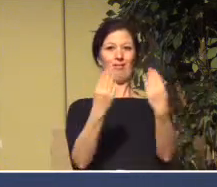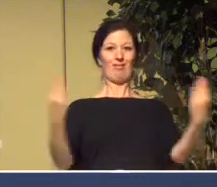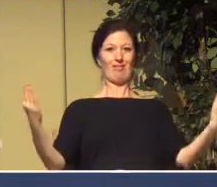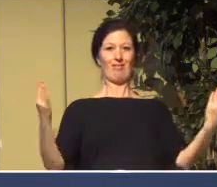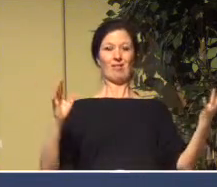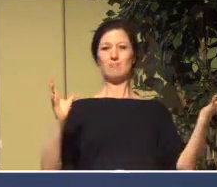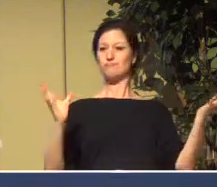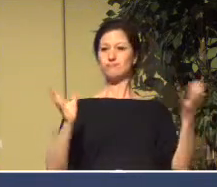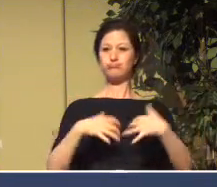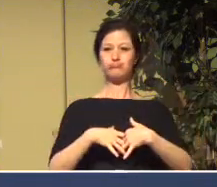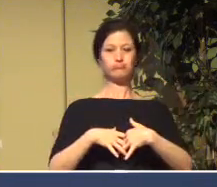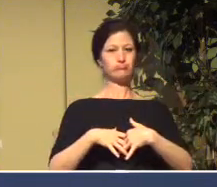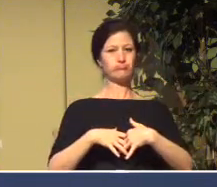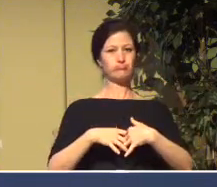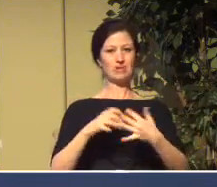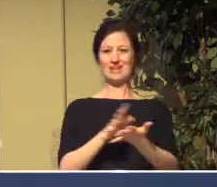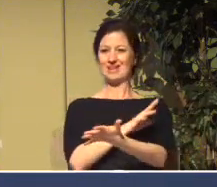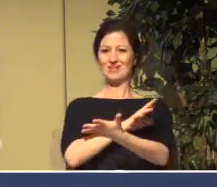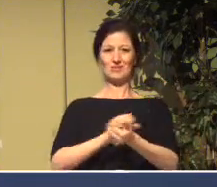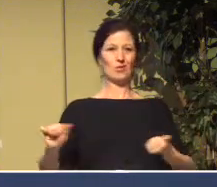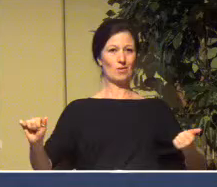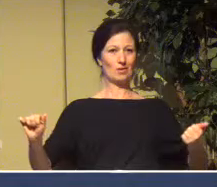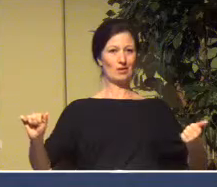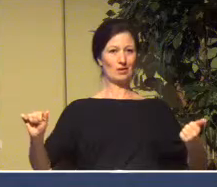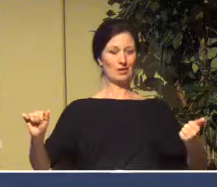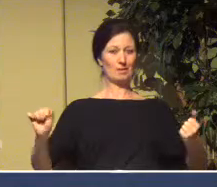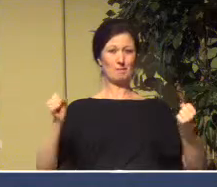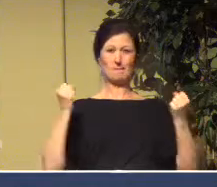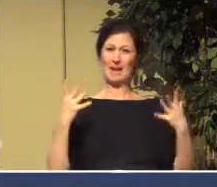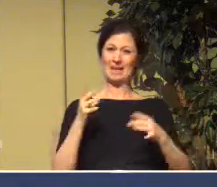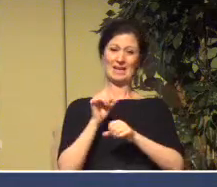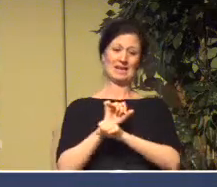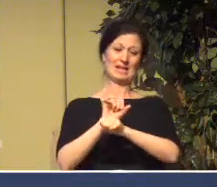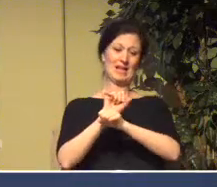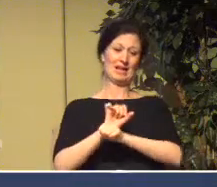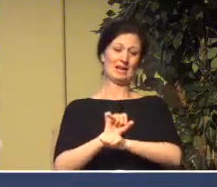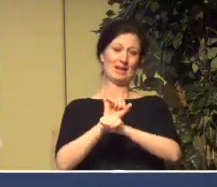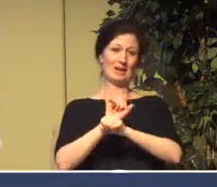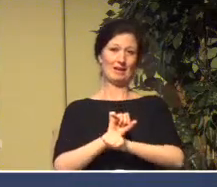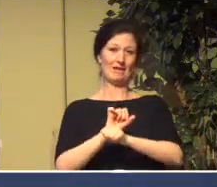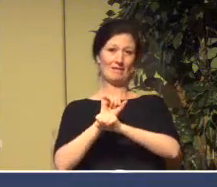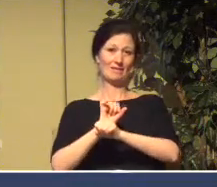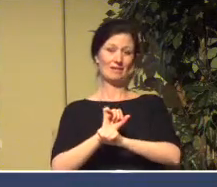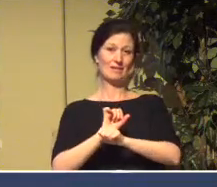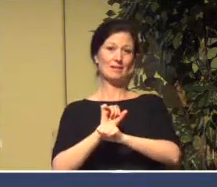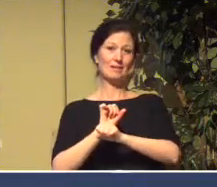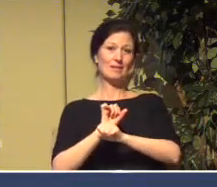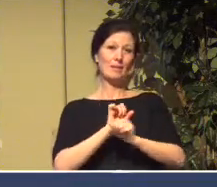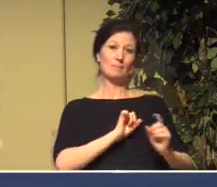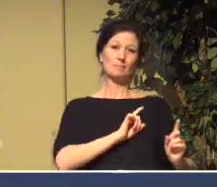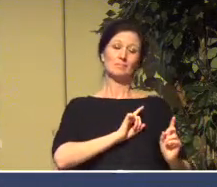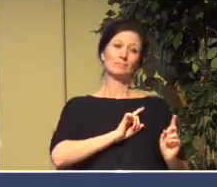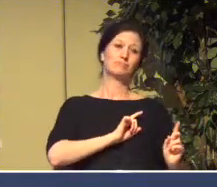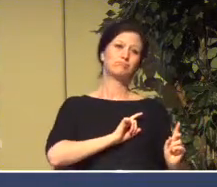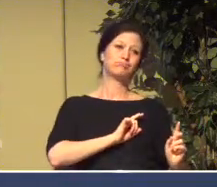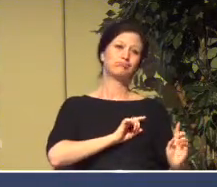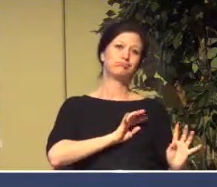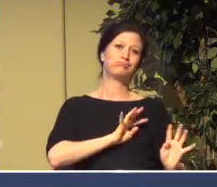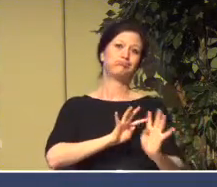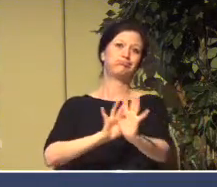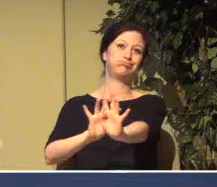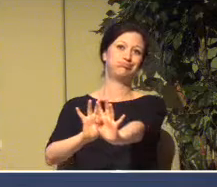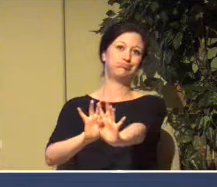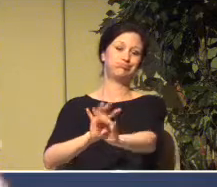destroyed, and a whole flood of captives brought back to join them in exile from Jerusalem to Babylon.